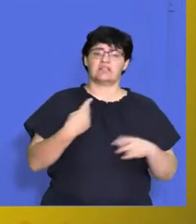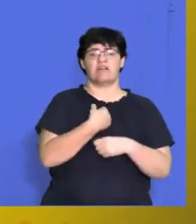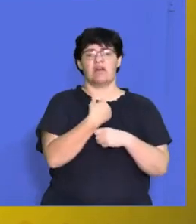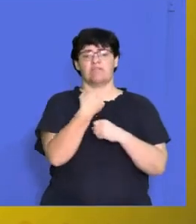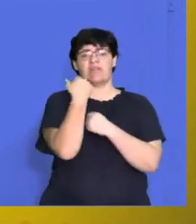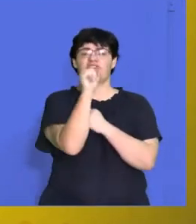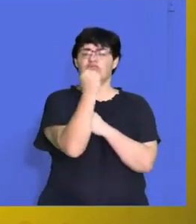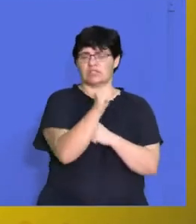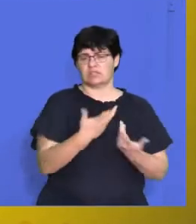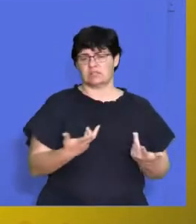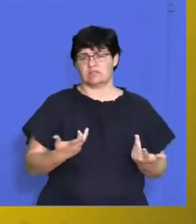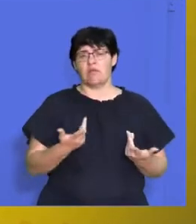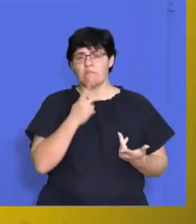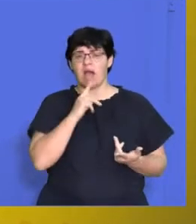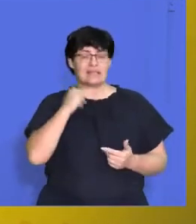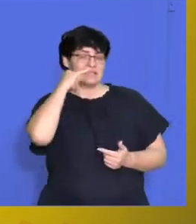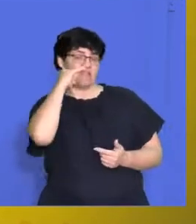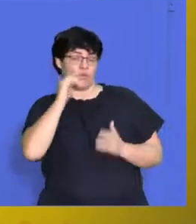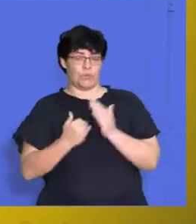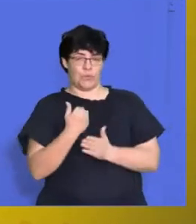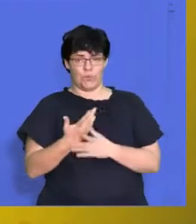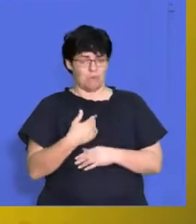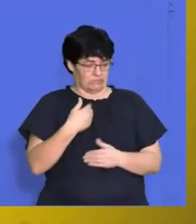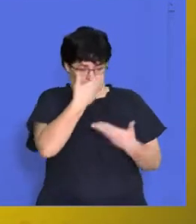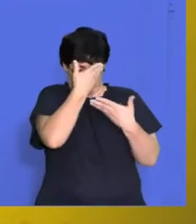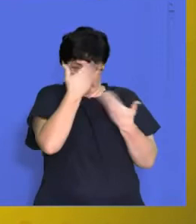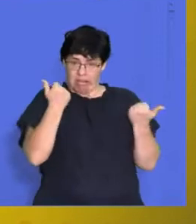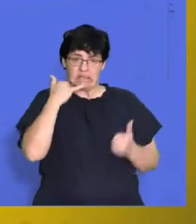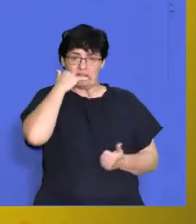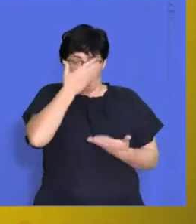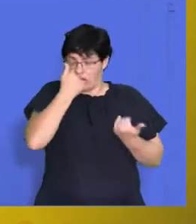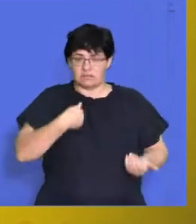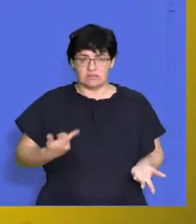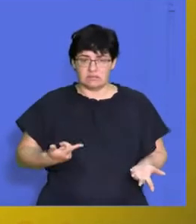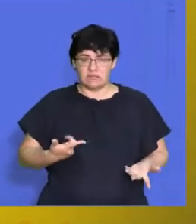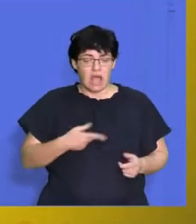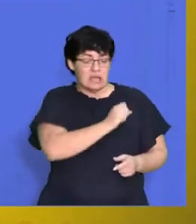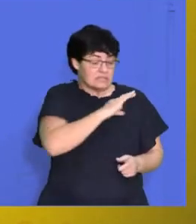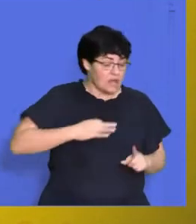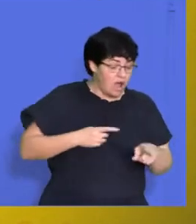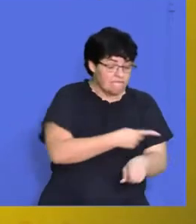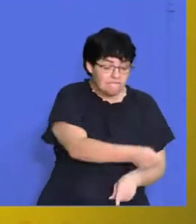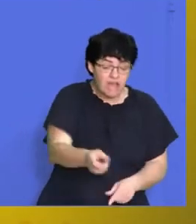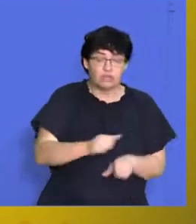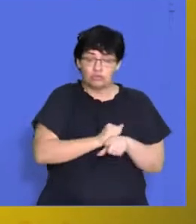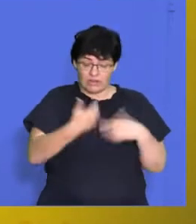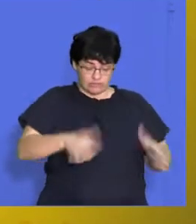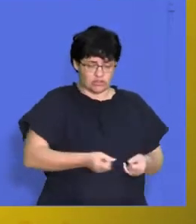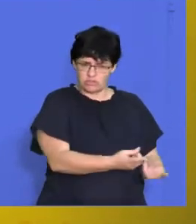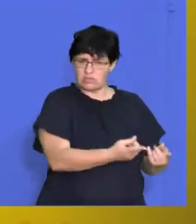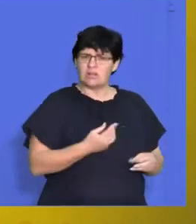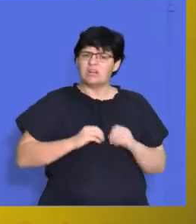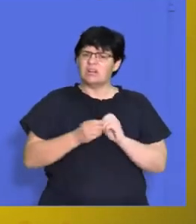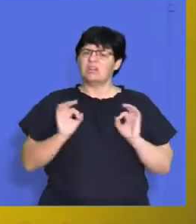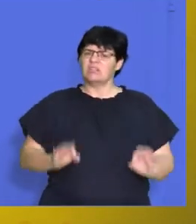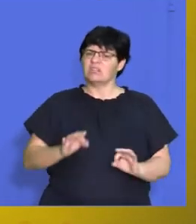that wants to make new cell phones, but I don't know anything about cell phones and I haven't trained my employees properly, they're not going to